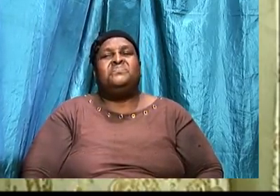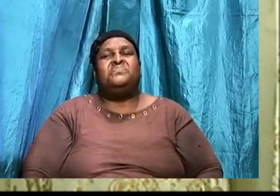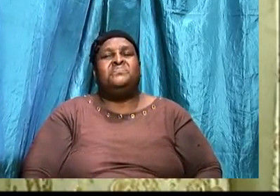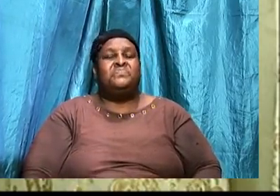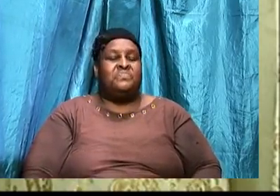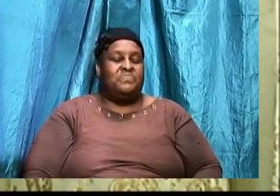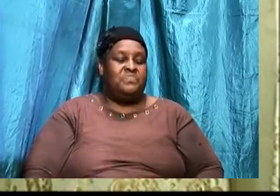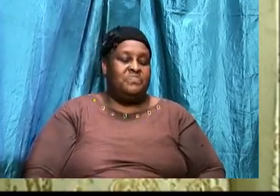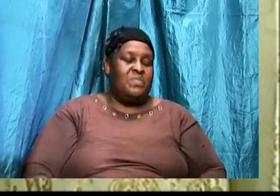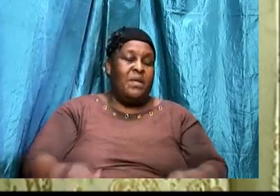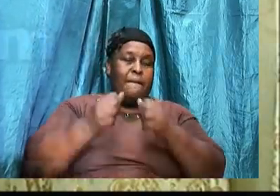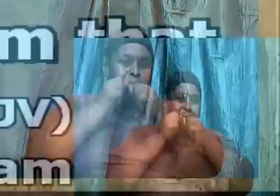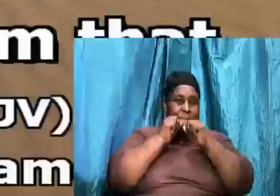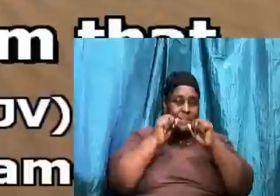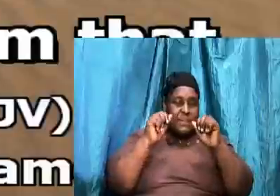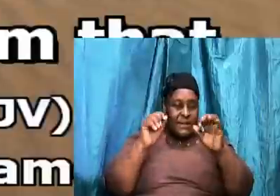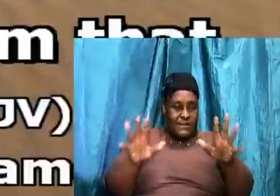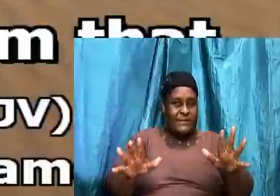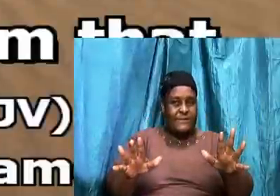Blessed.